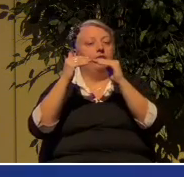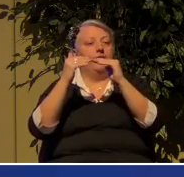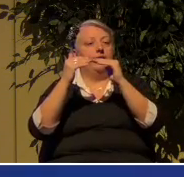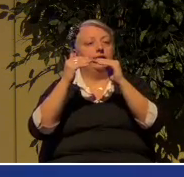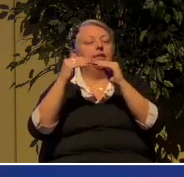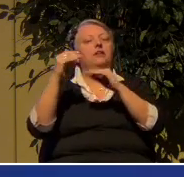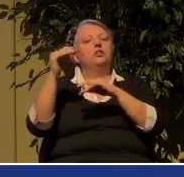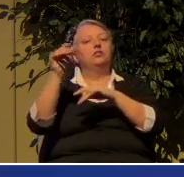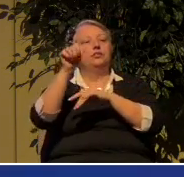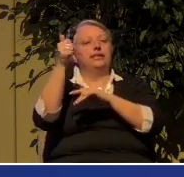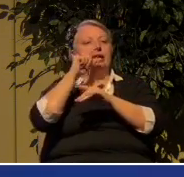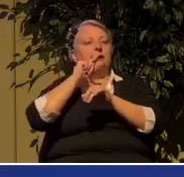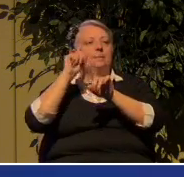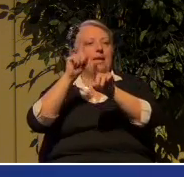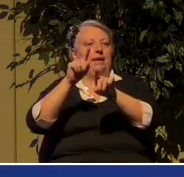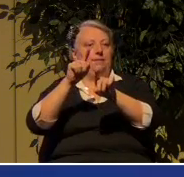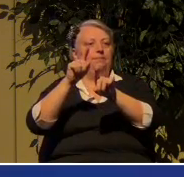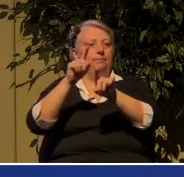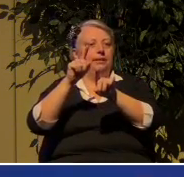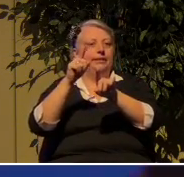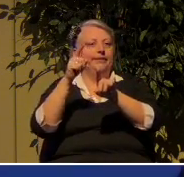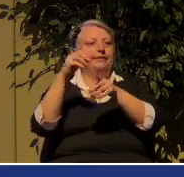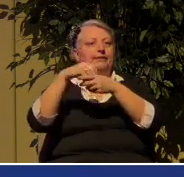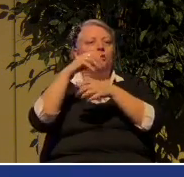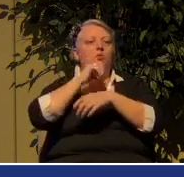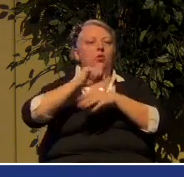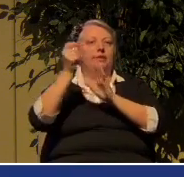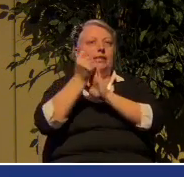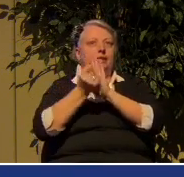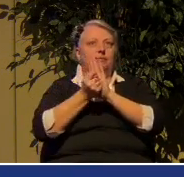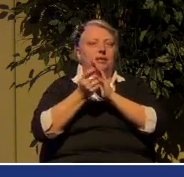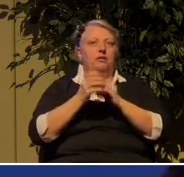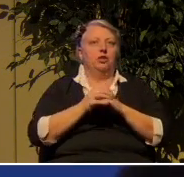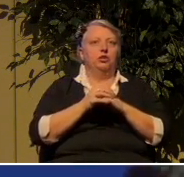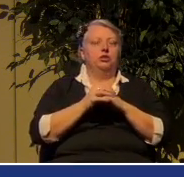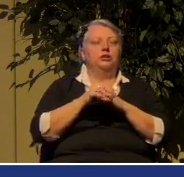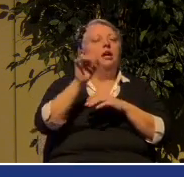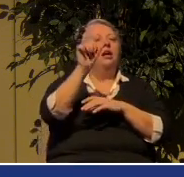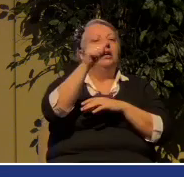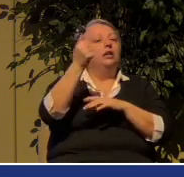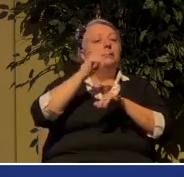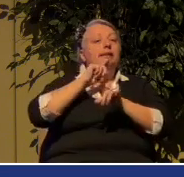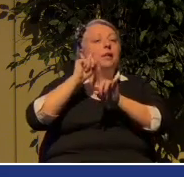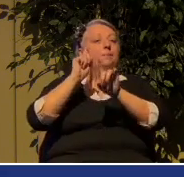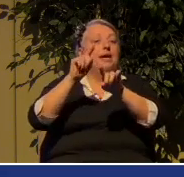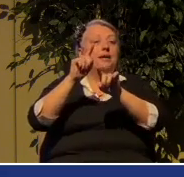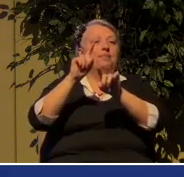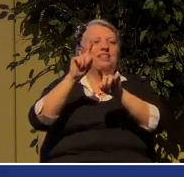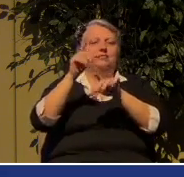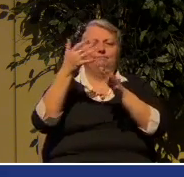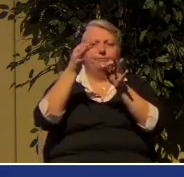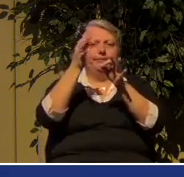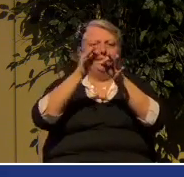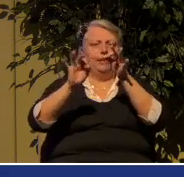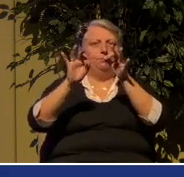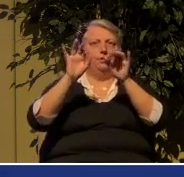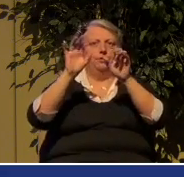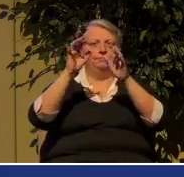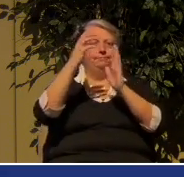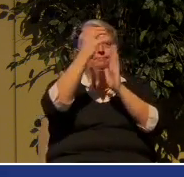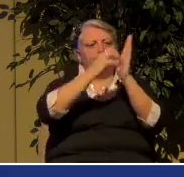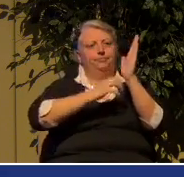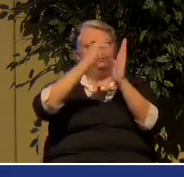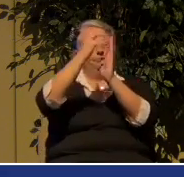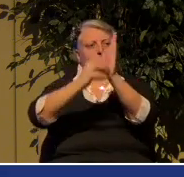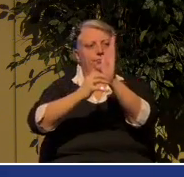Old Testament. And the Ten Commandments were, you know, ten very simple statements about serving God and